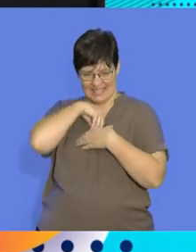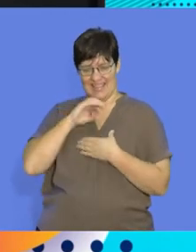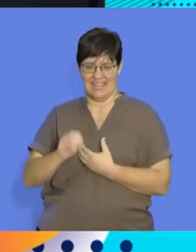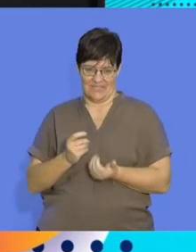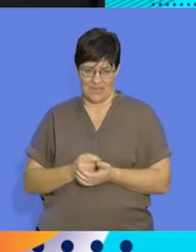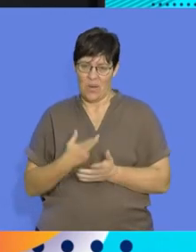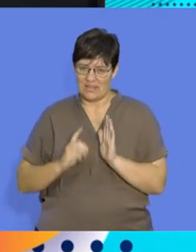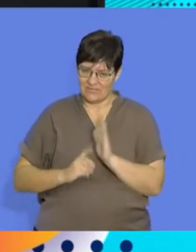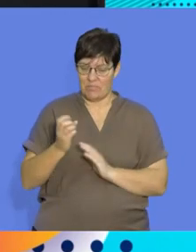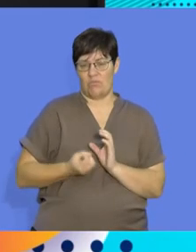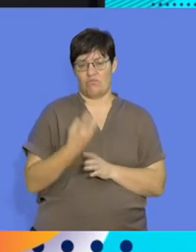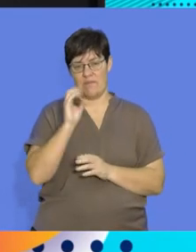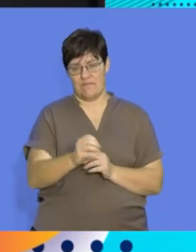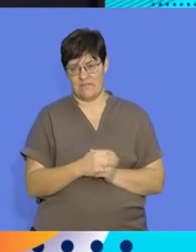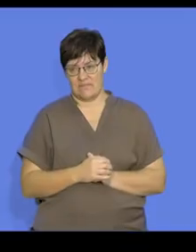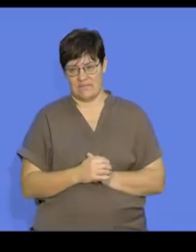developing and growing.